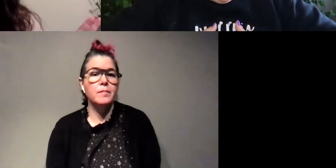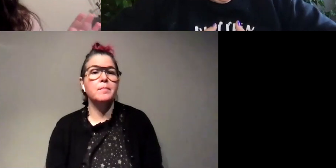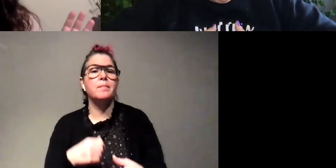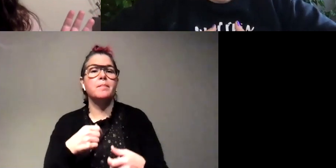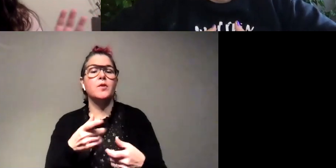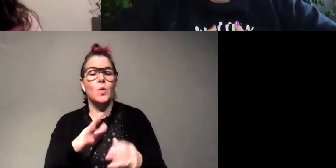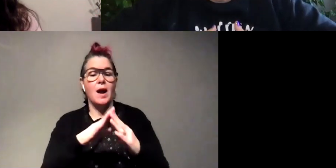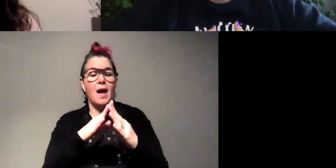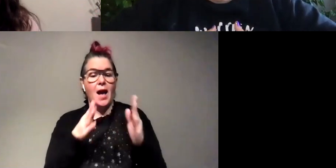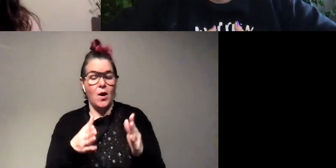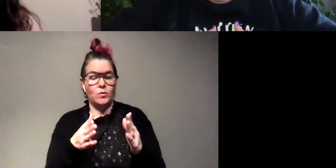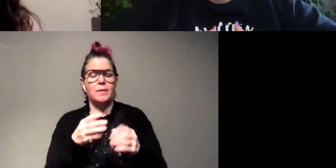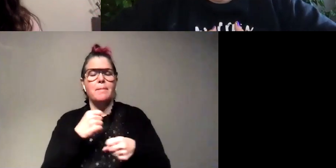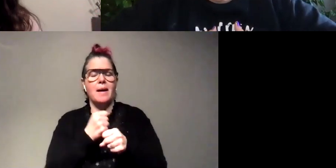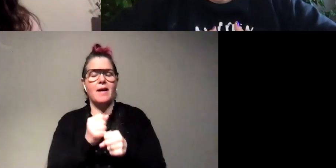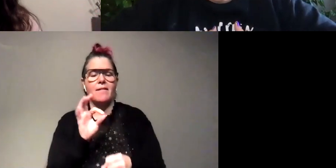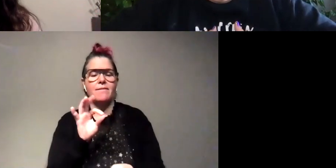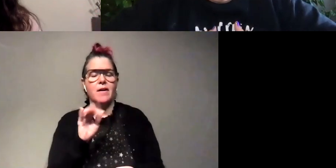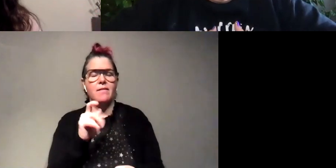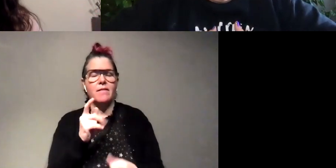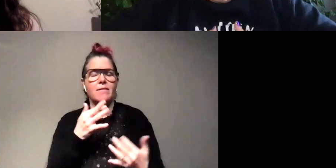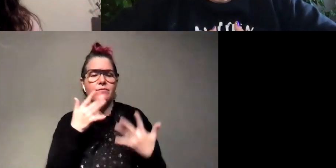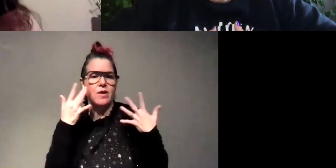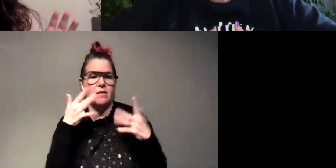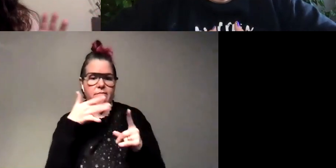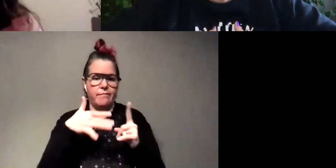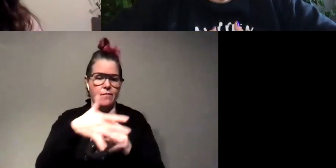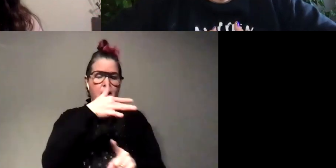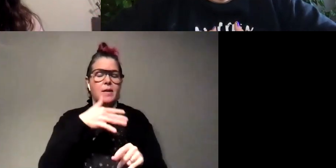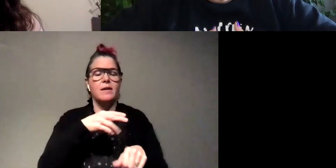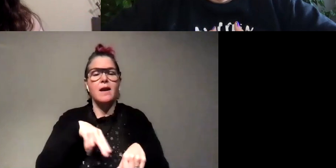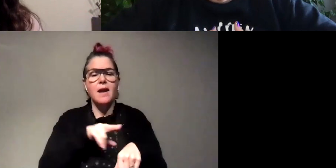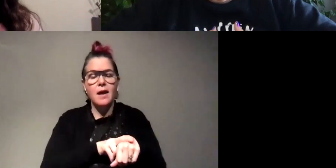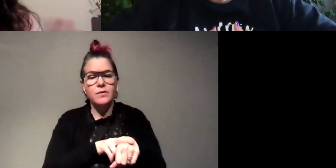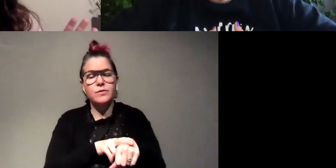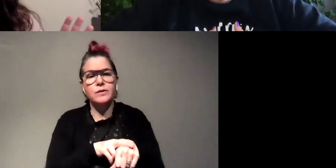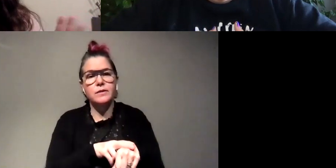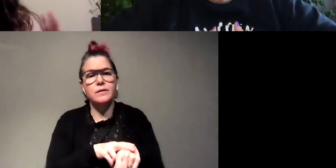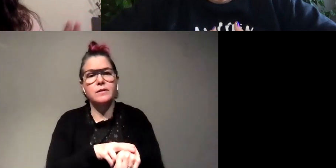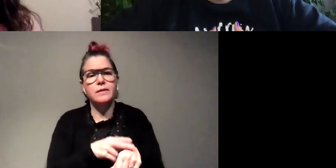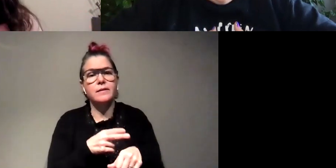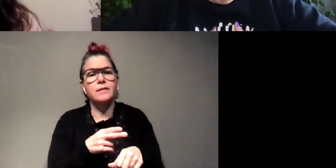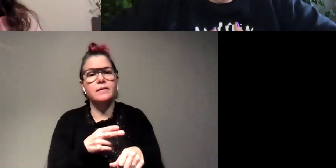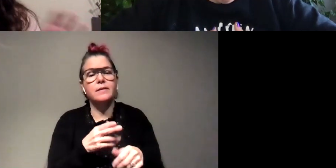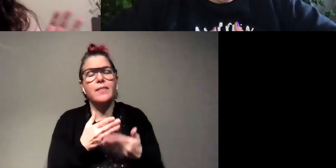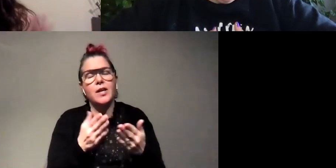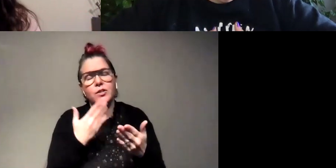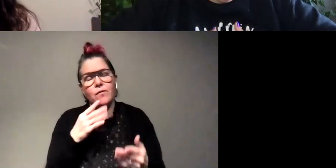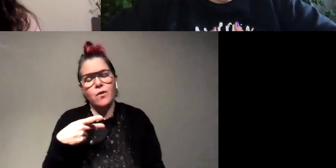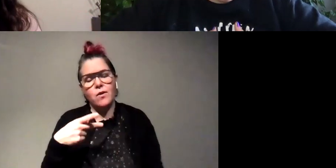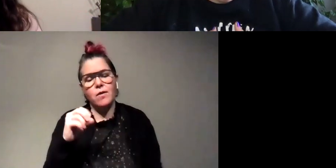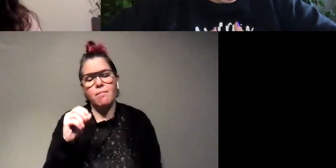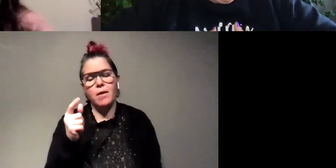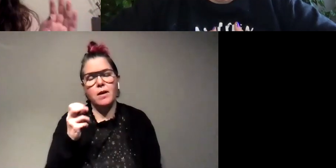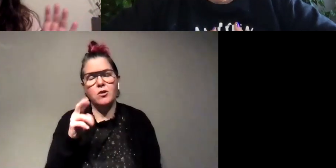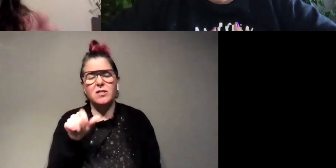environment so a lot of like natural you know things are good for pollinators actually are good for fireflies